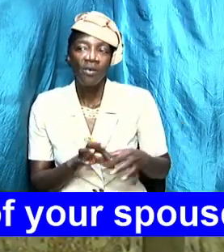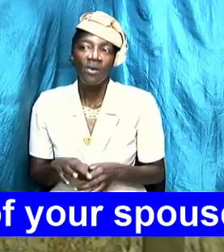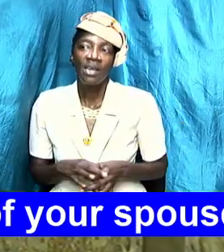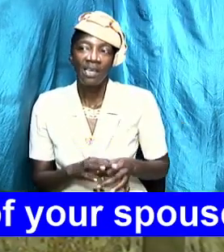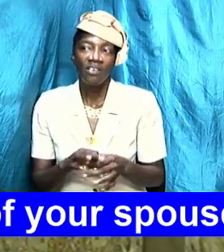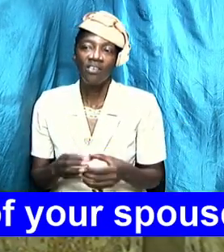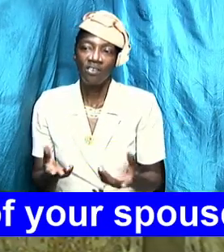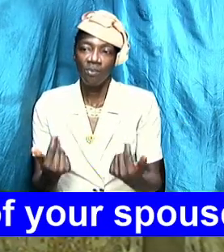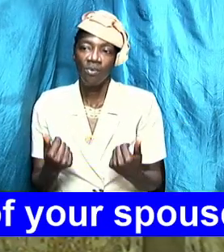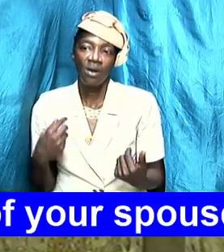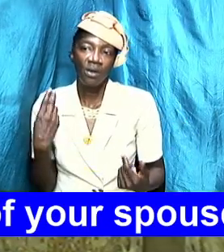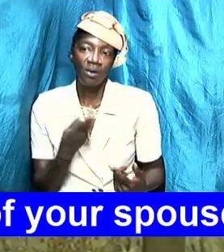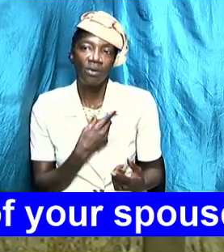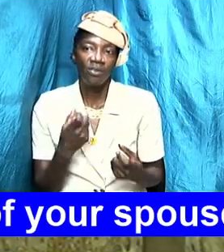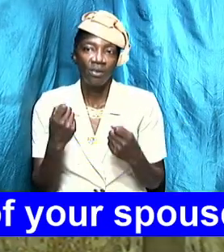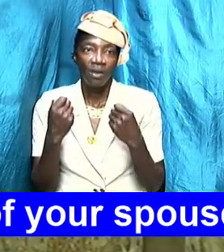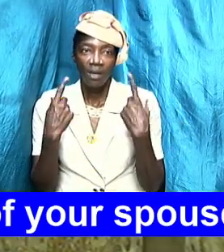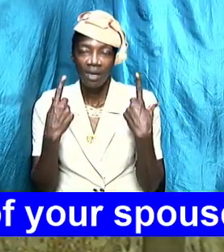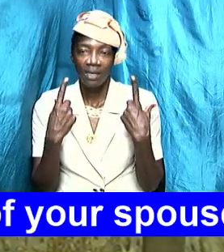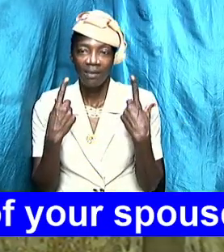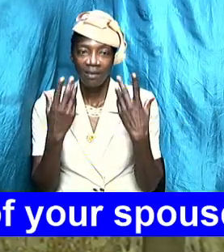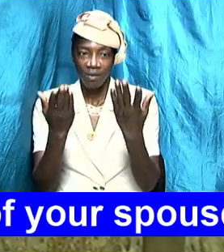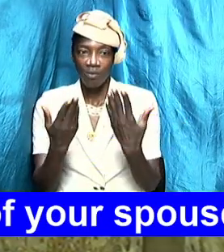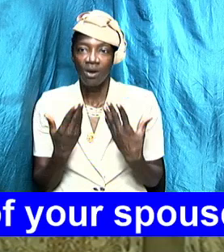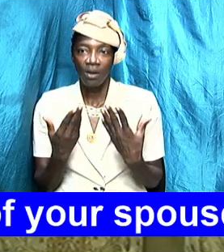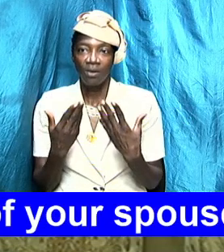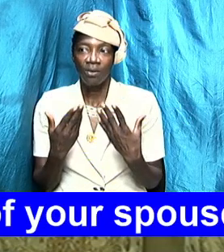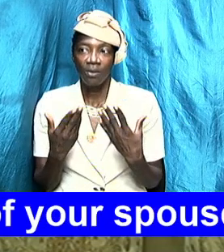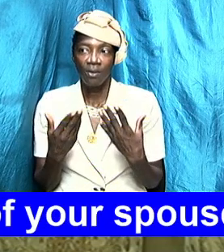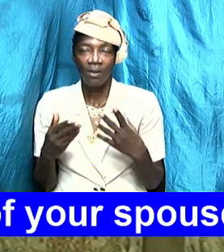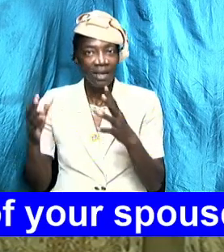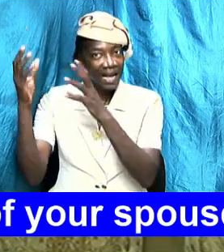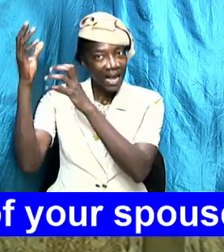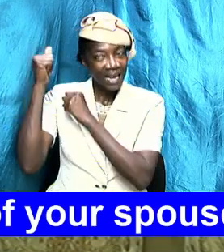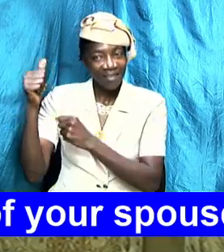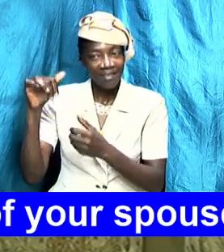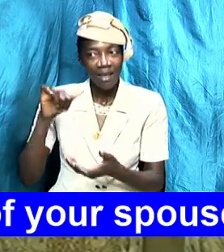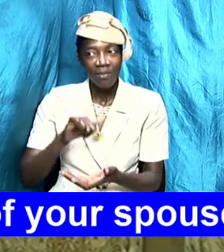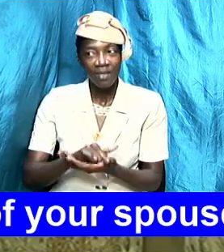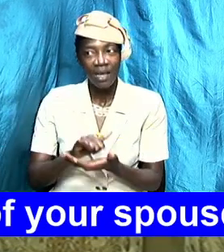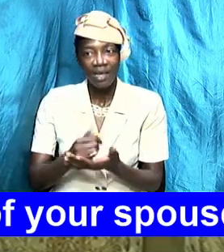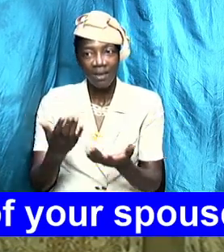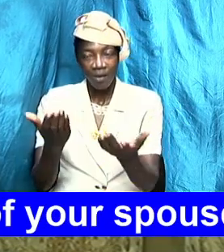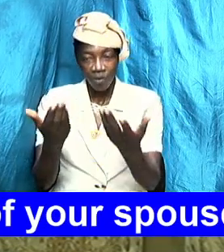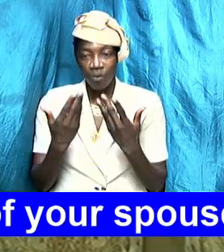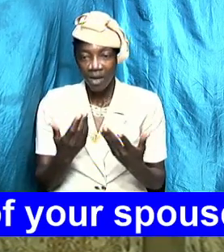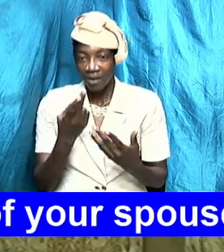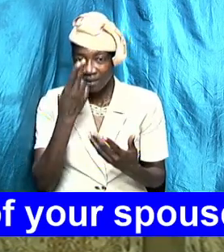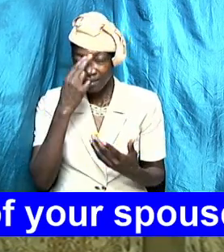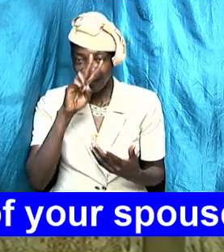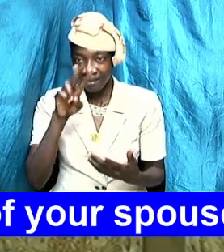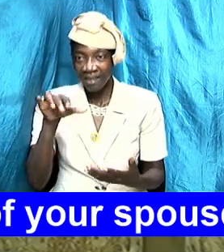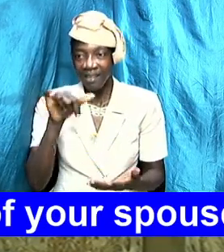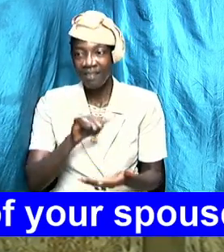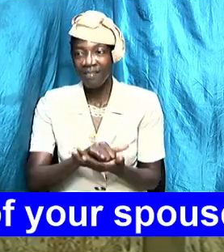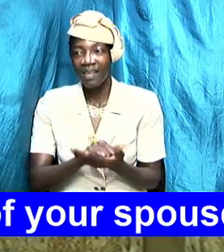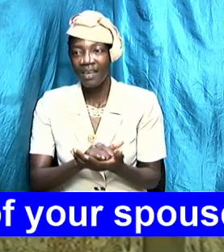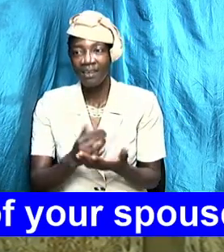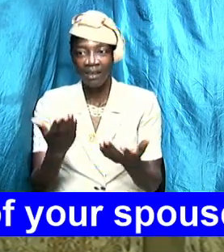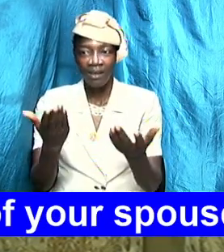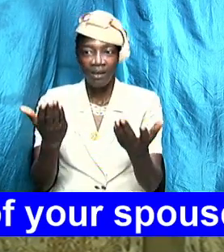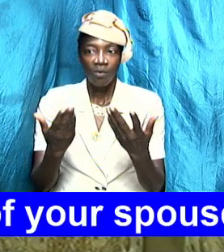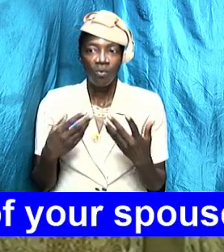I want us to accept that I want us to see that I